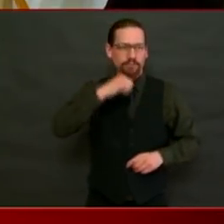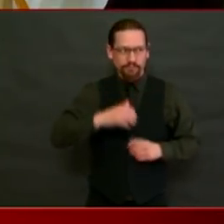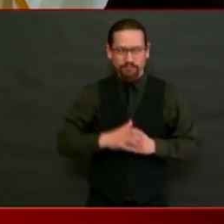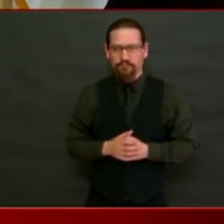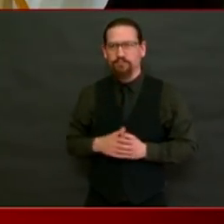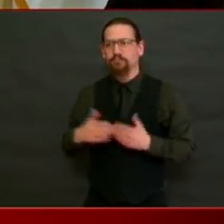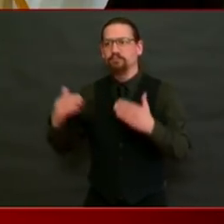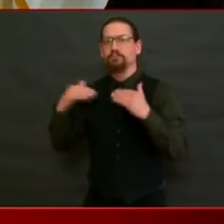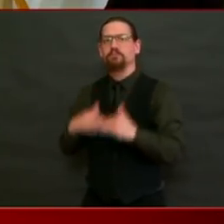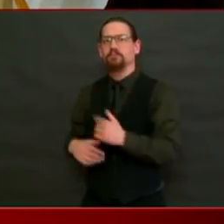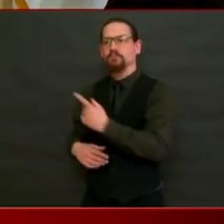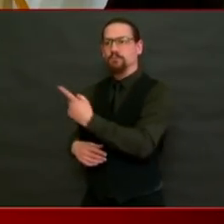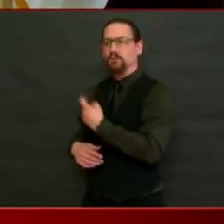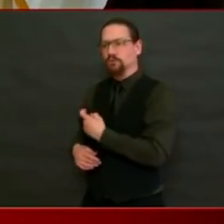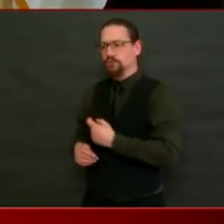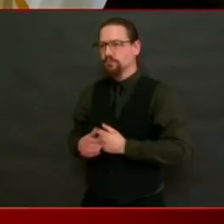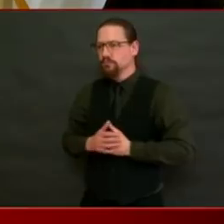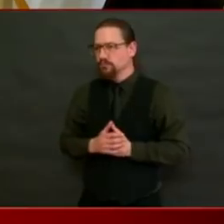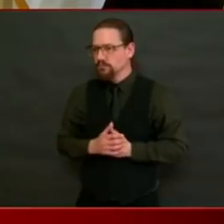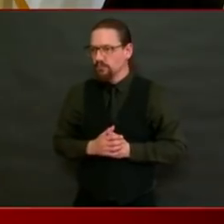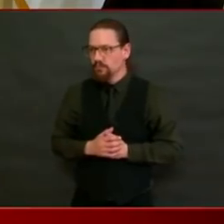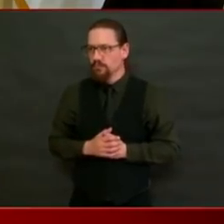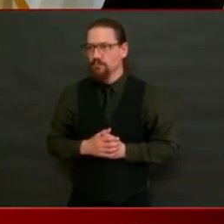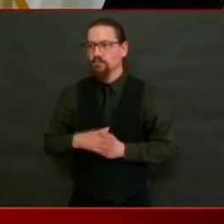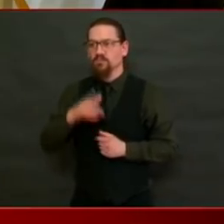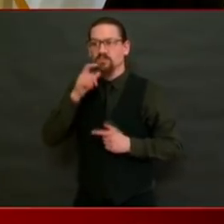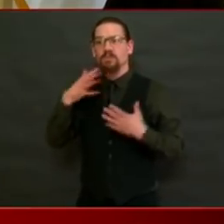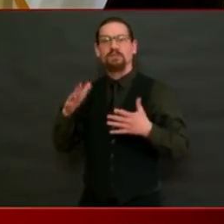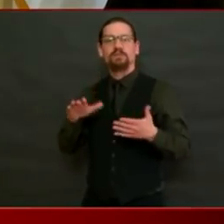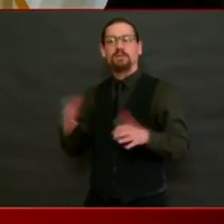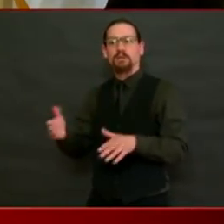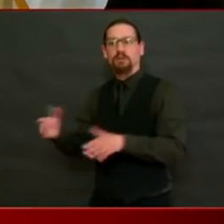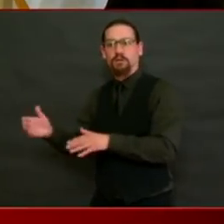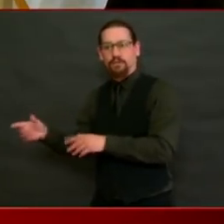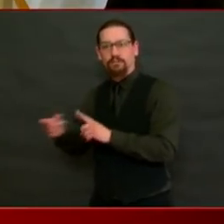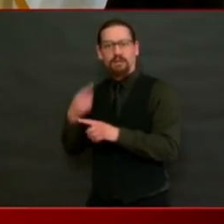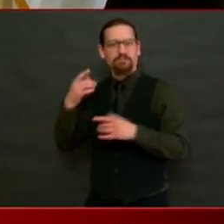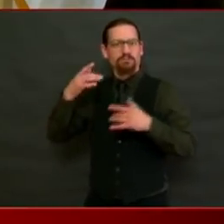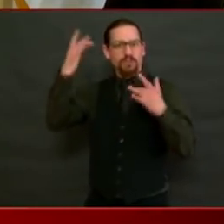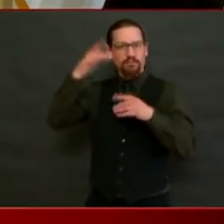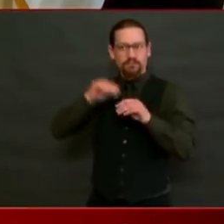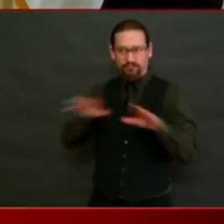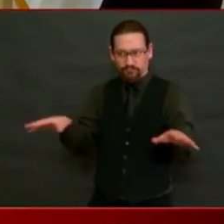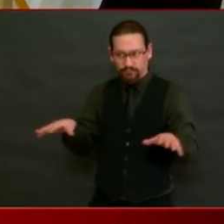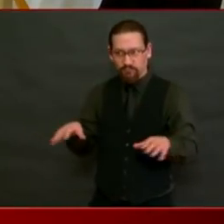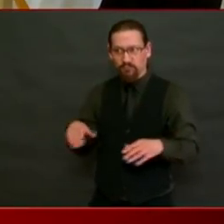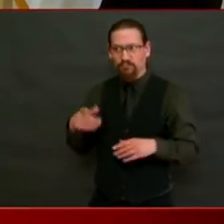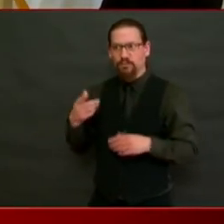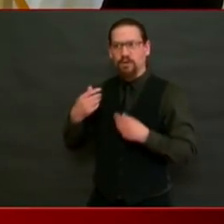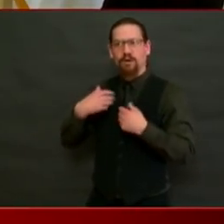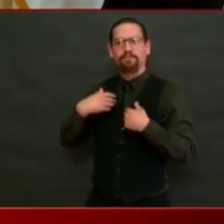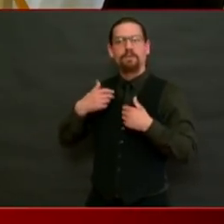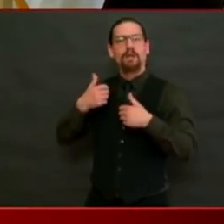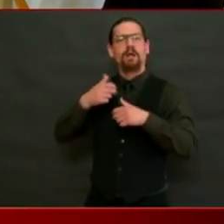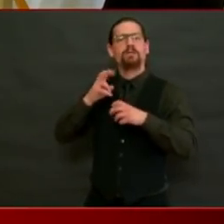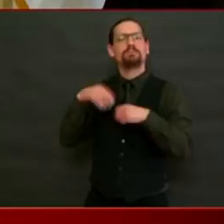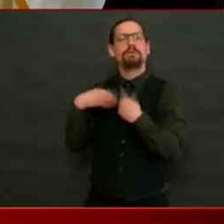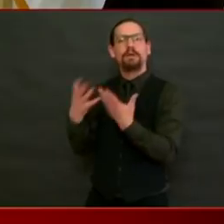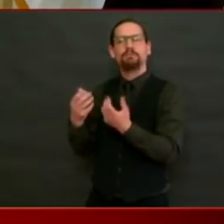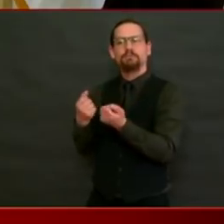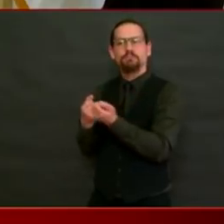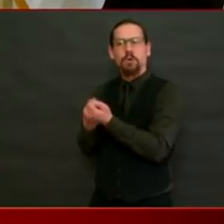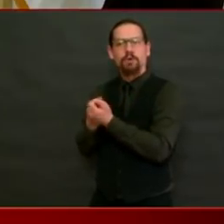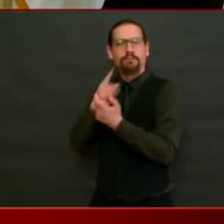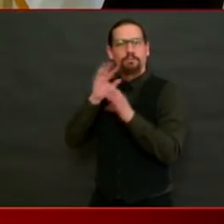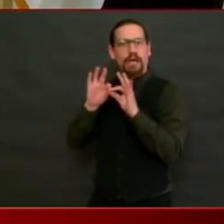to the families of those who have died from COVID-19? We are continuing to work with our health and human